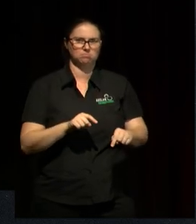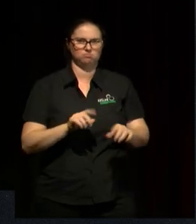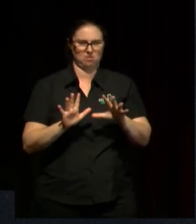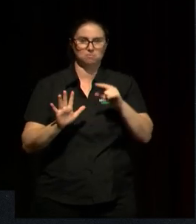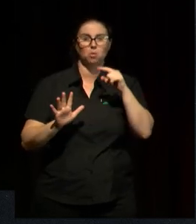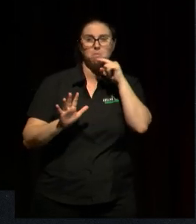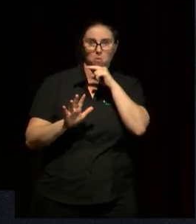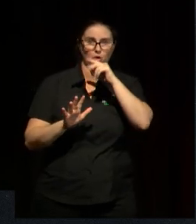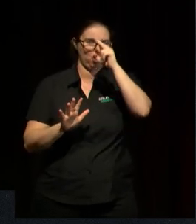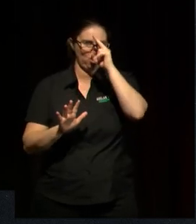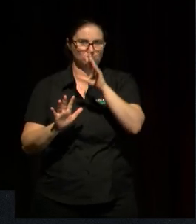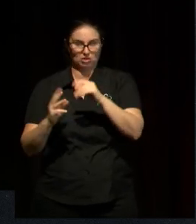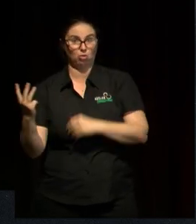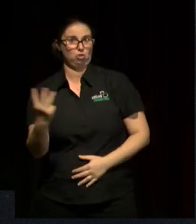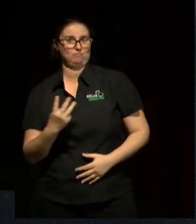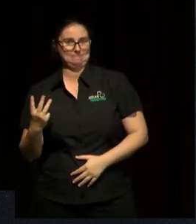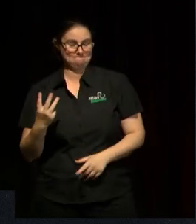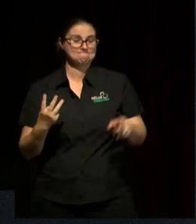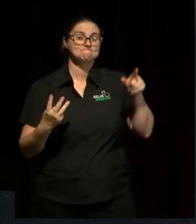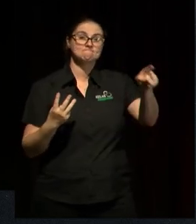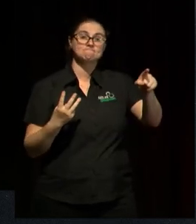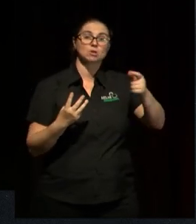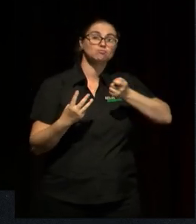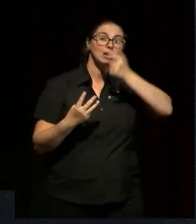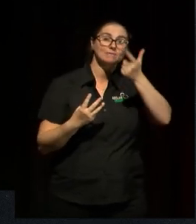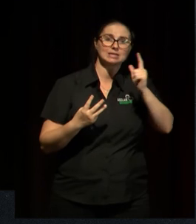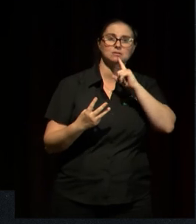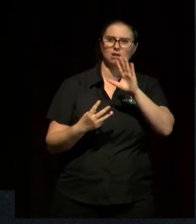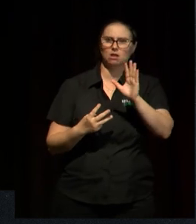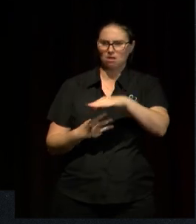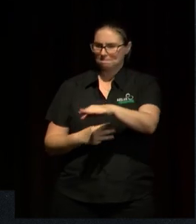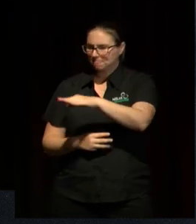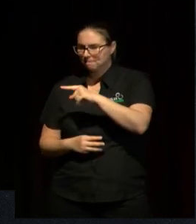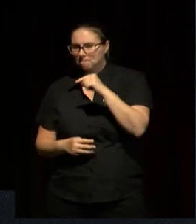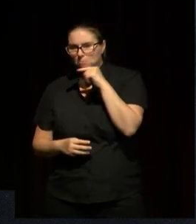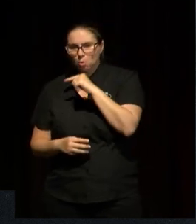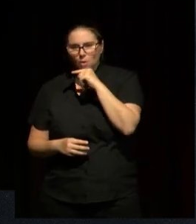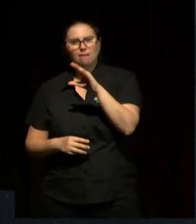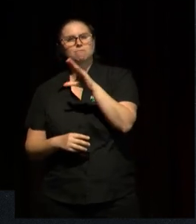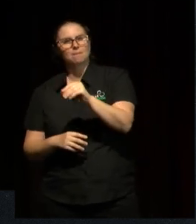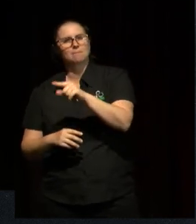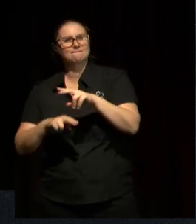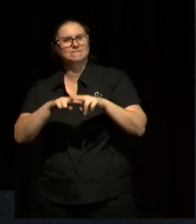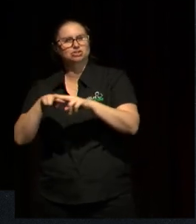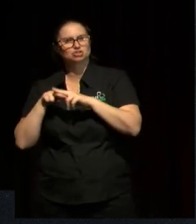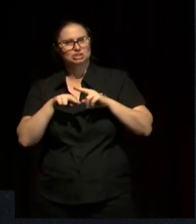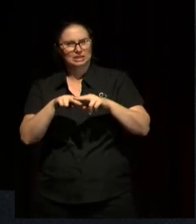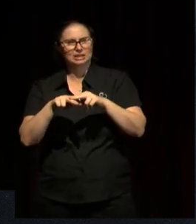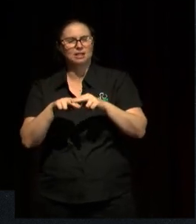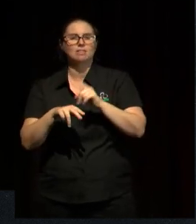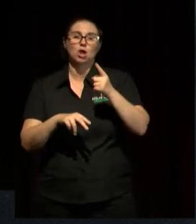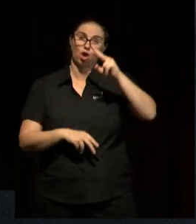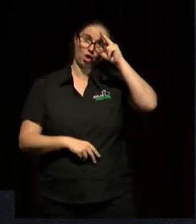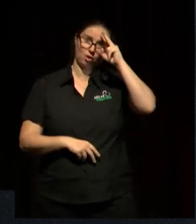So, the supply teacher says, the boy's from Fiji, Indian Fijian, and the girl was from Sri